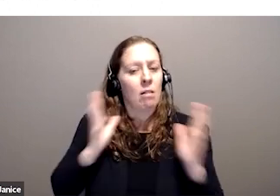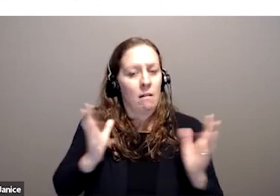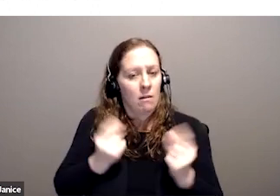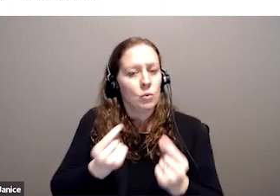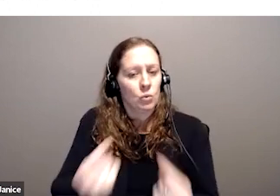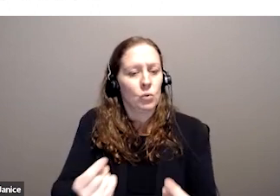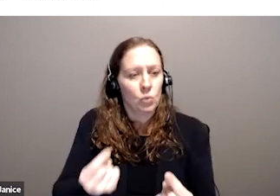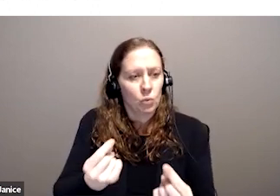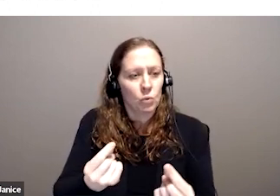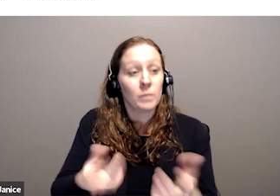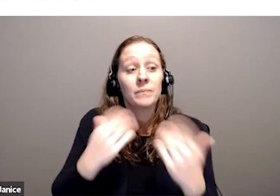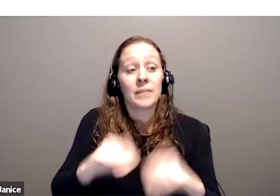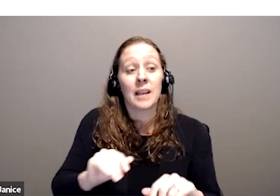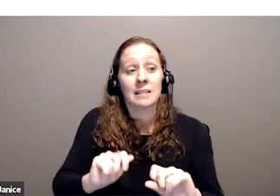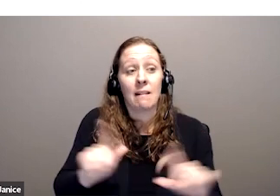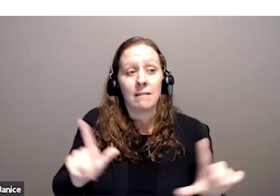Next.